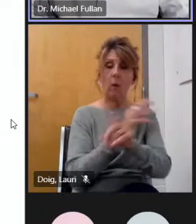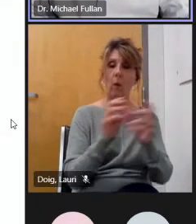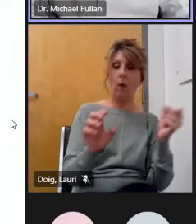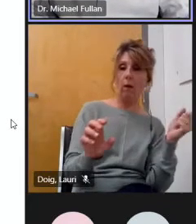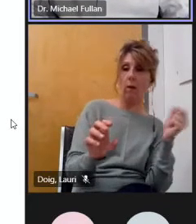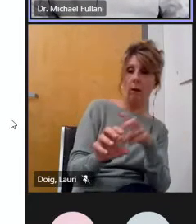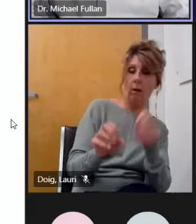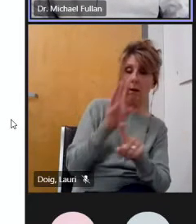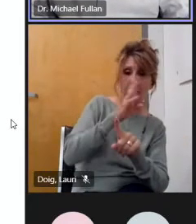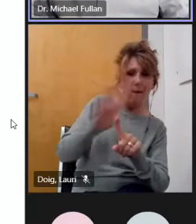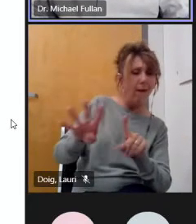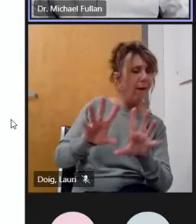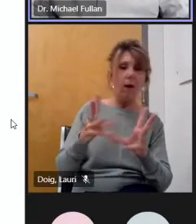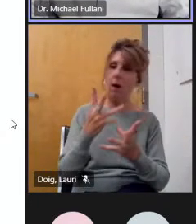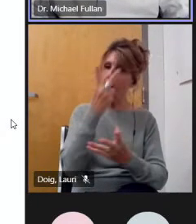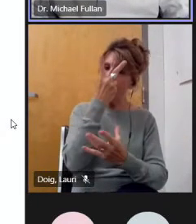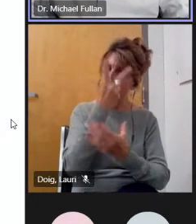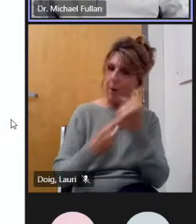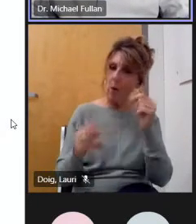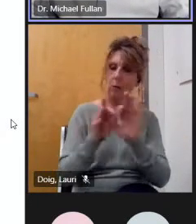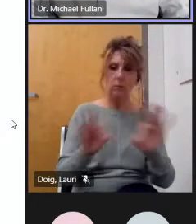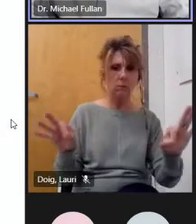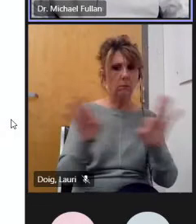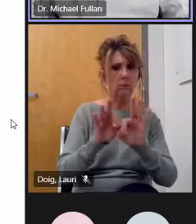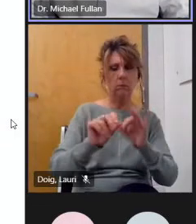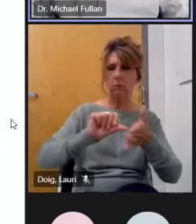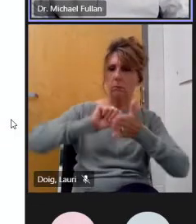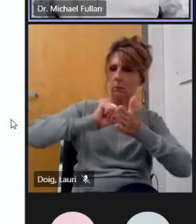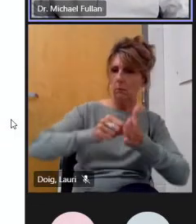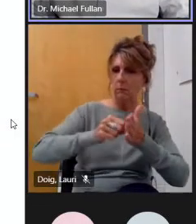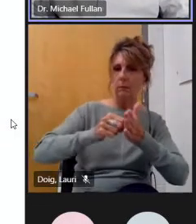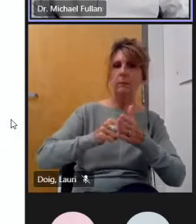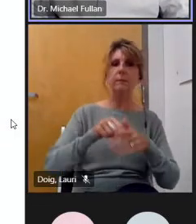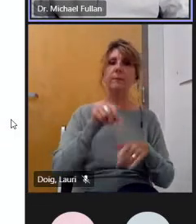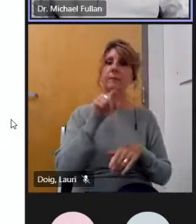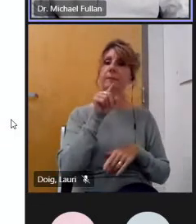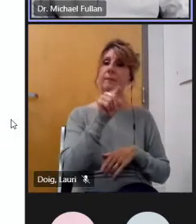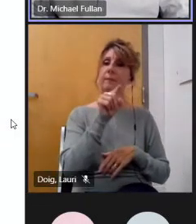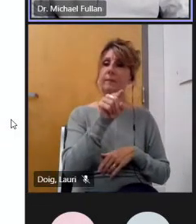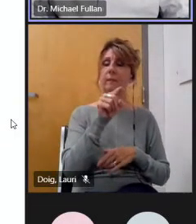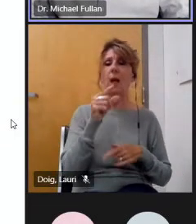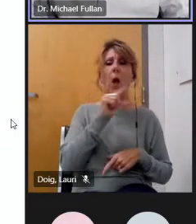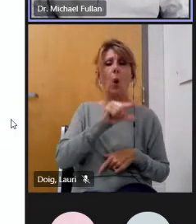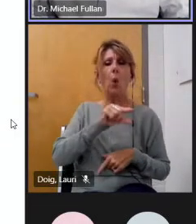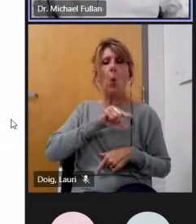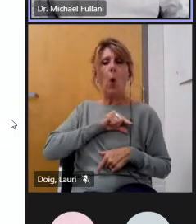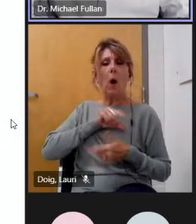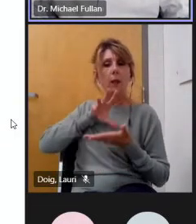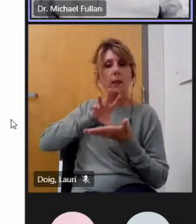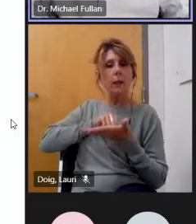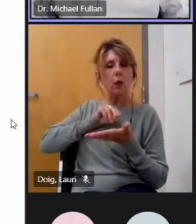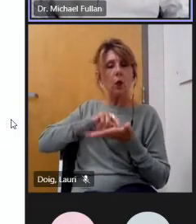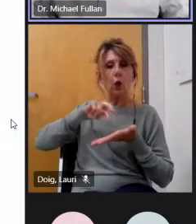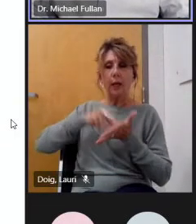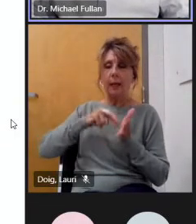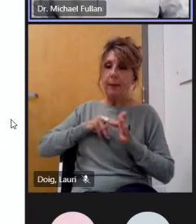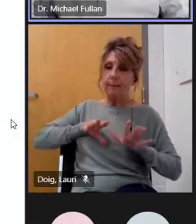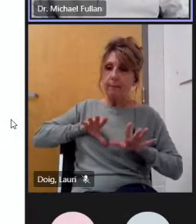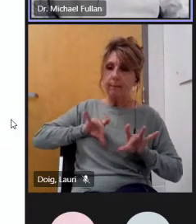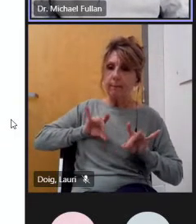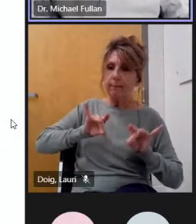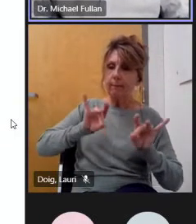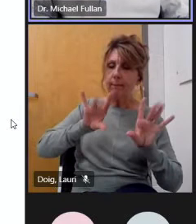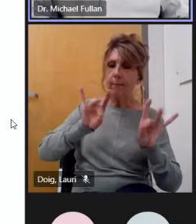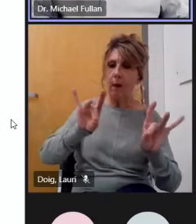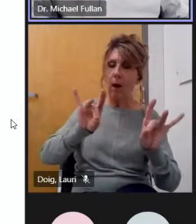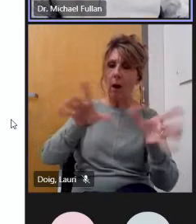here for some reason about quality quality learning is learning that sticks with you the rest of your life that's the best way of defining it uh